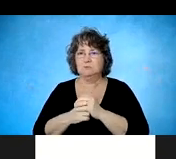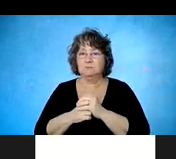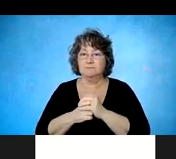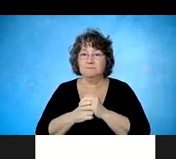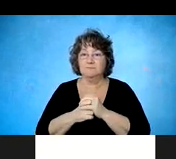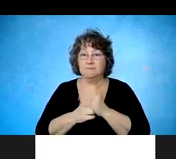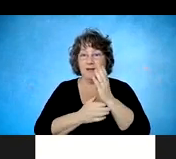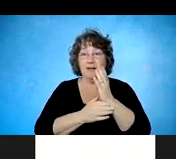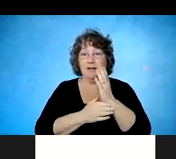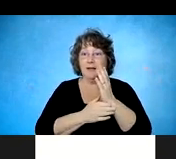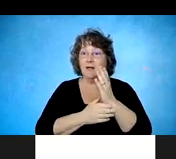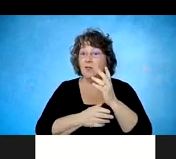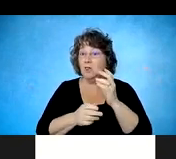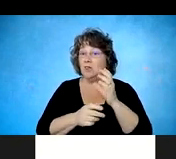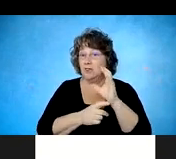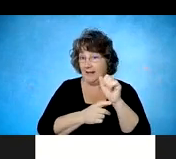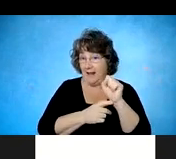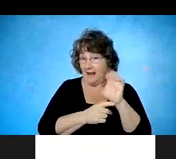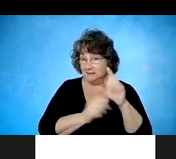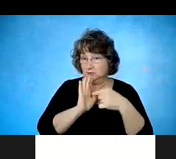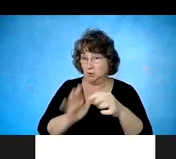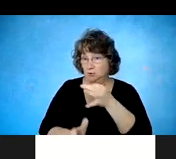transport to the individual to get to and from work.